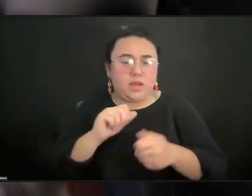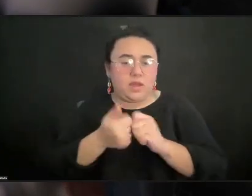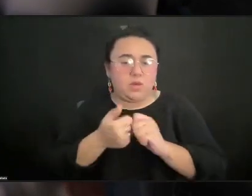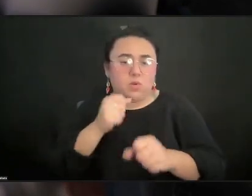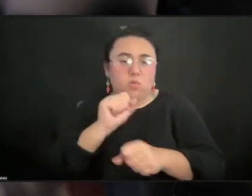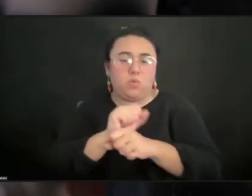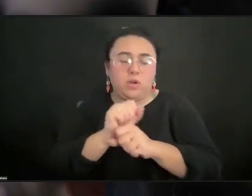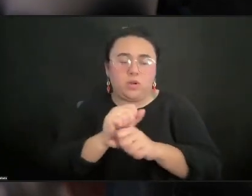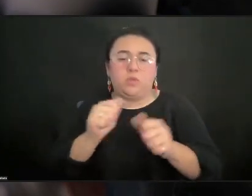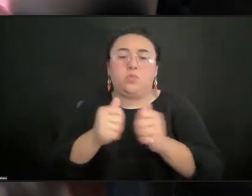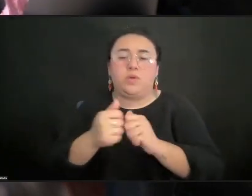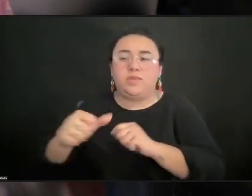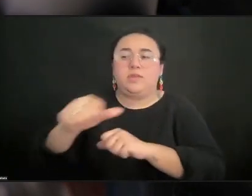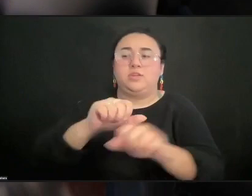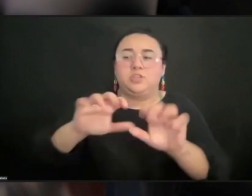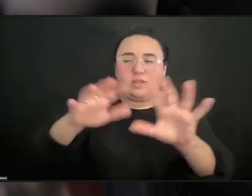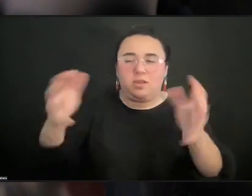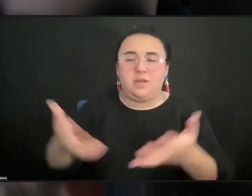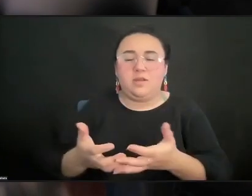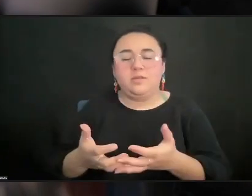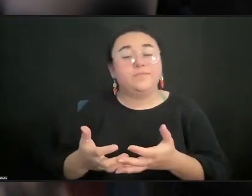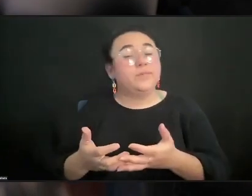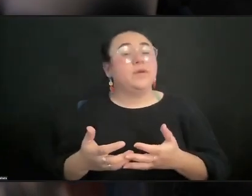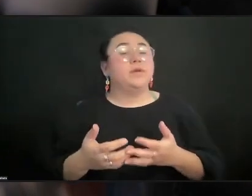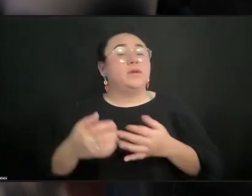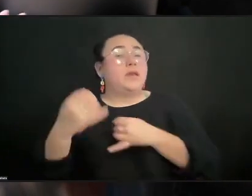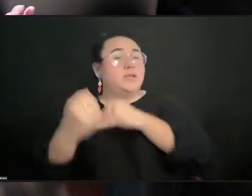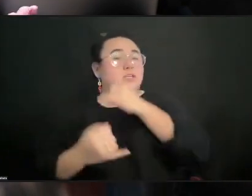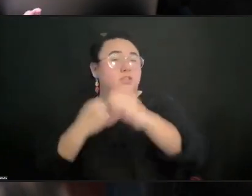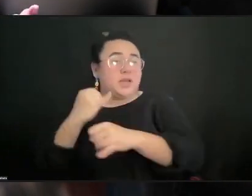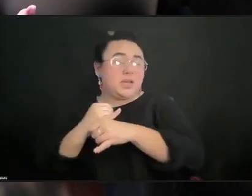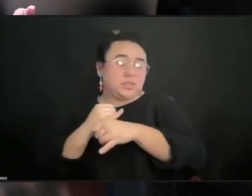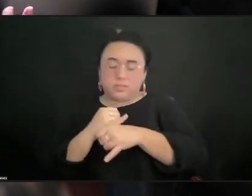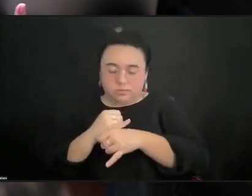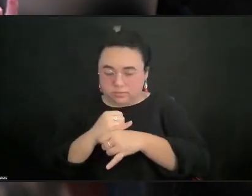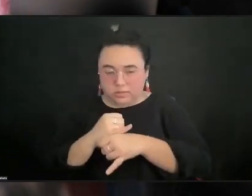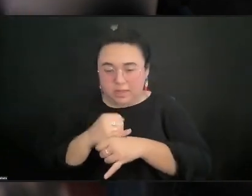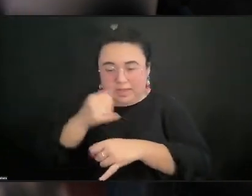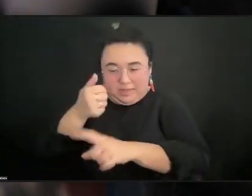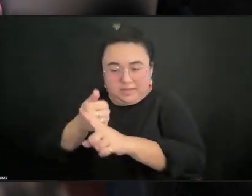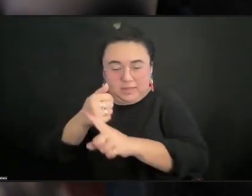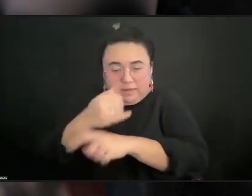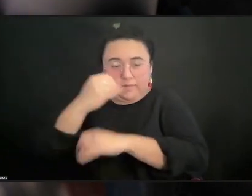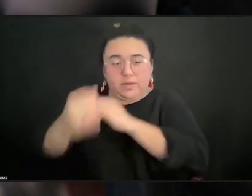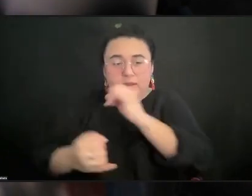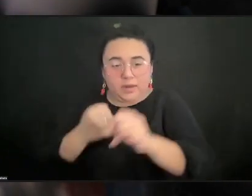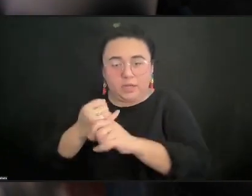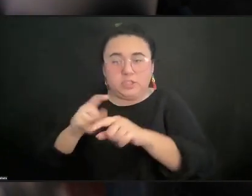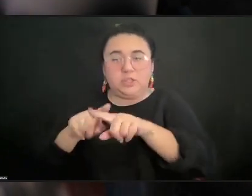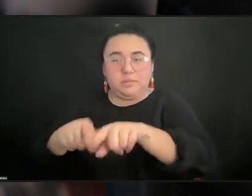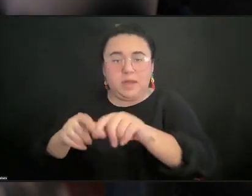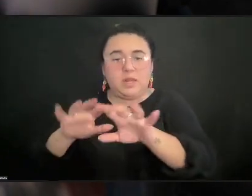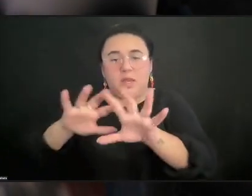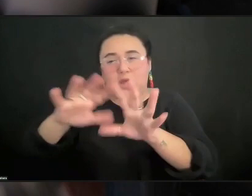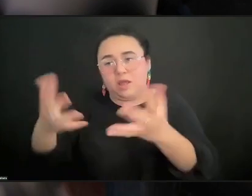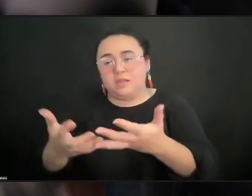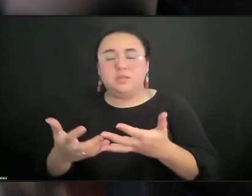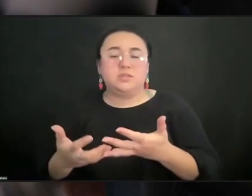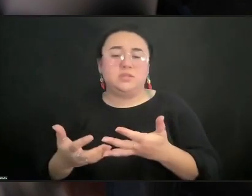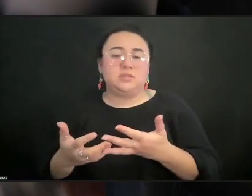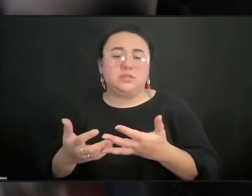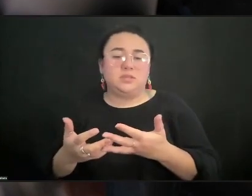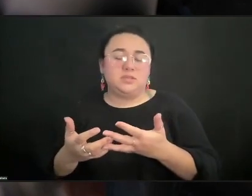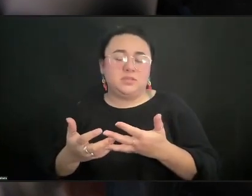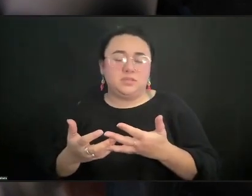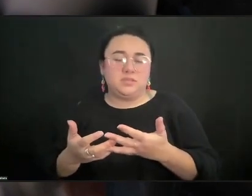It's an international, interdependent organism, very similar to